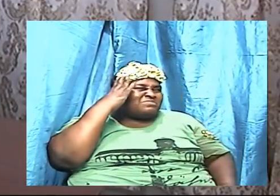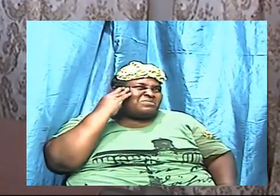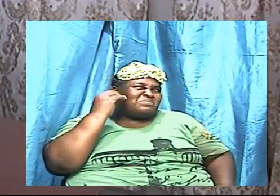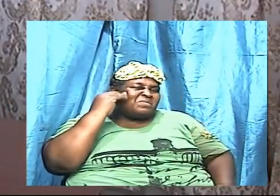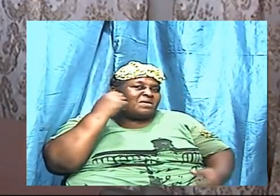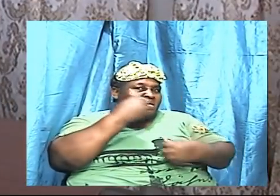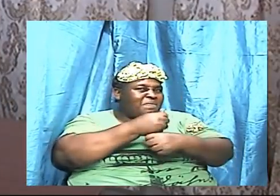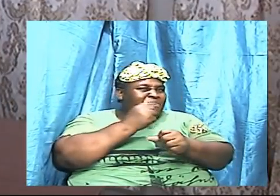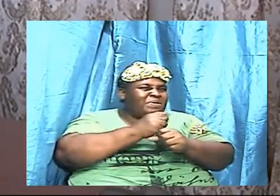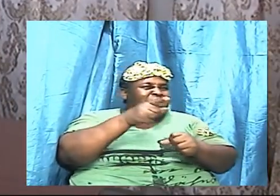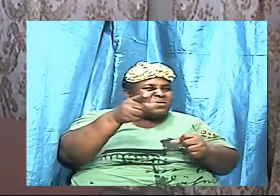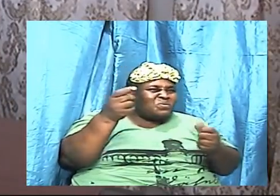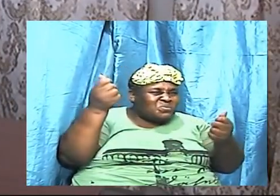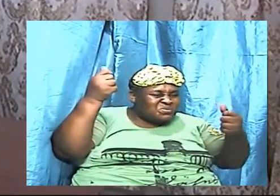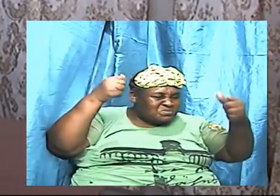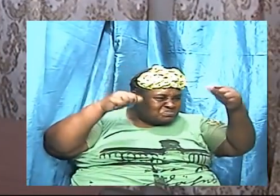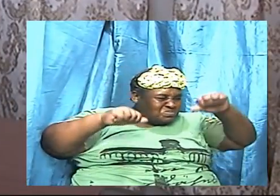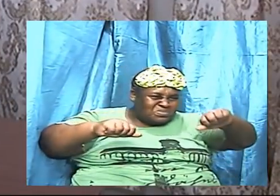brothers and sisters